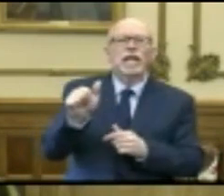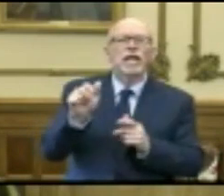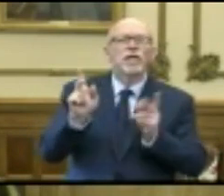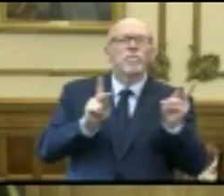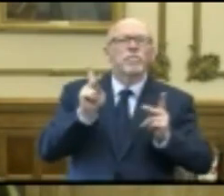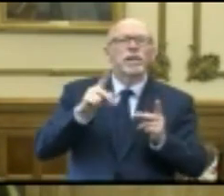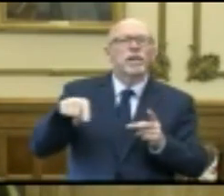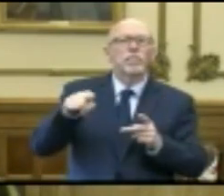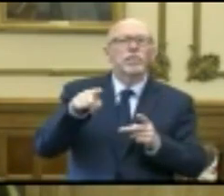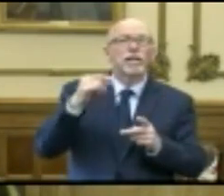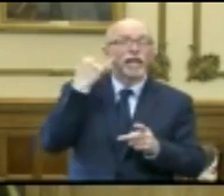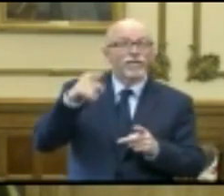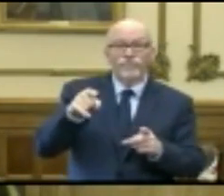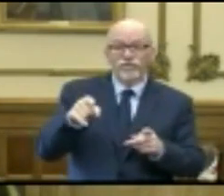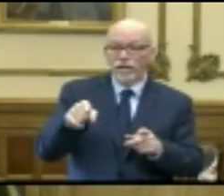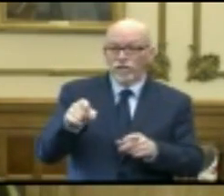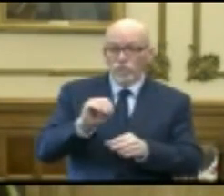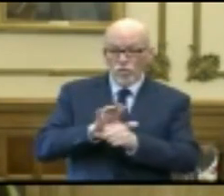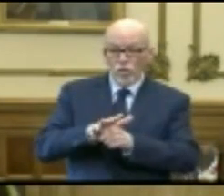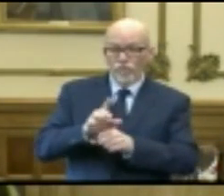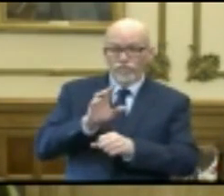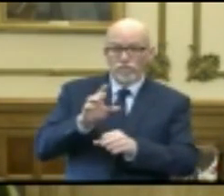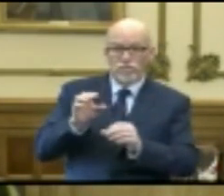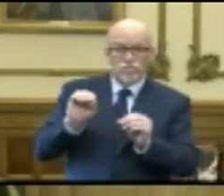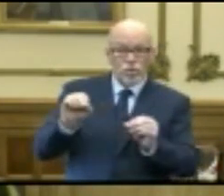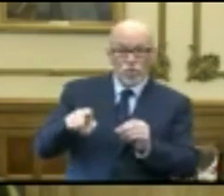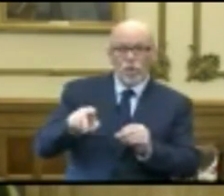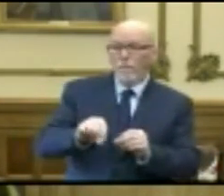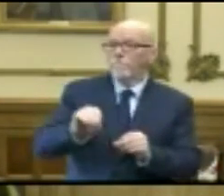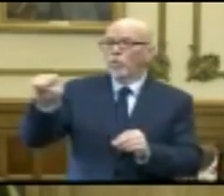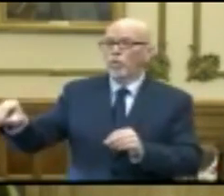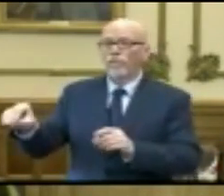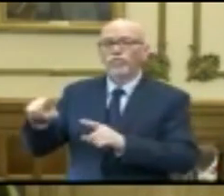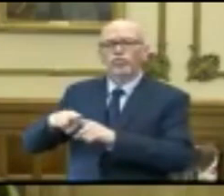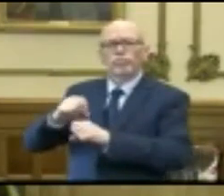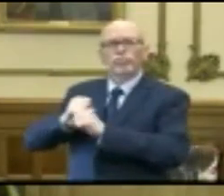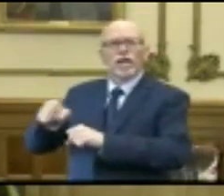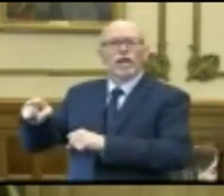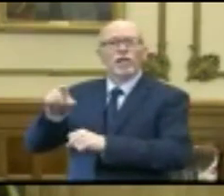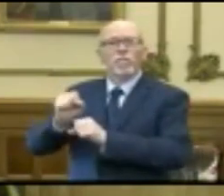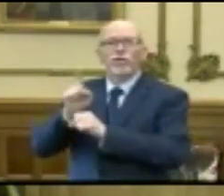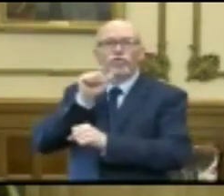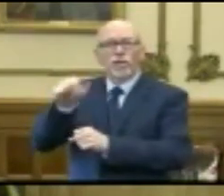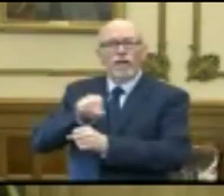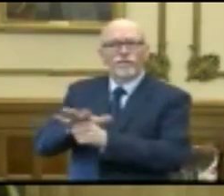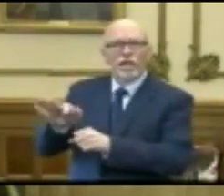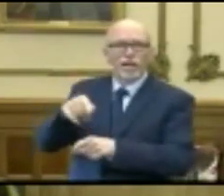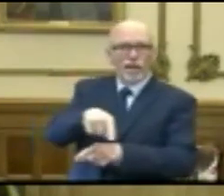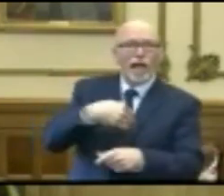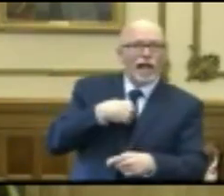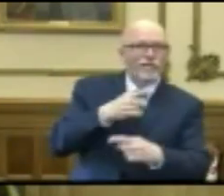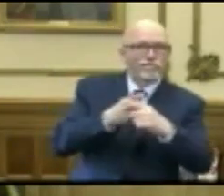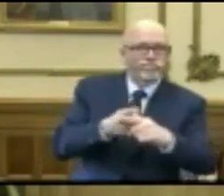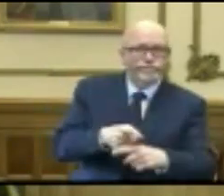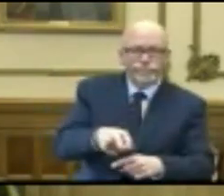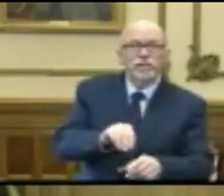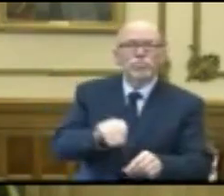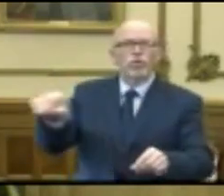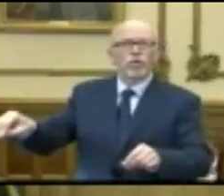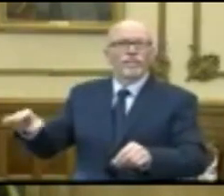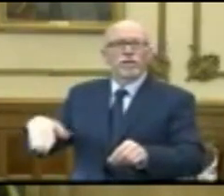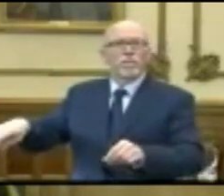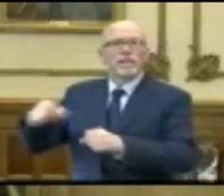that we may move, if they're COVID-19 negative, to try to protect them from getting infected in a facility that has a large number of cases